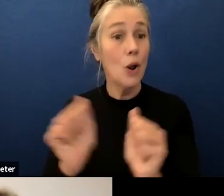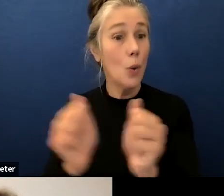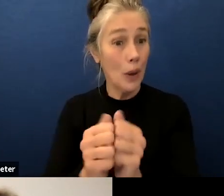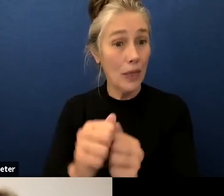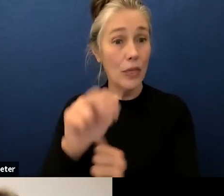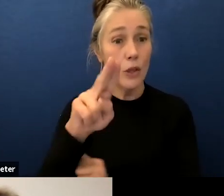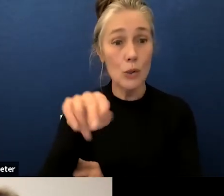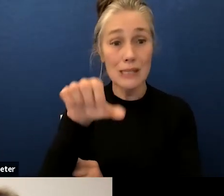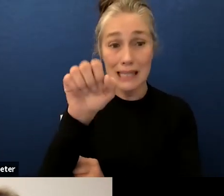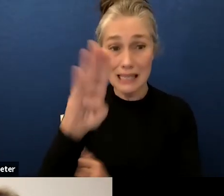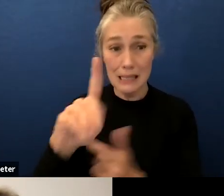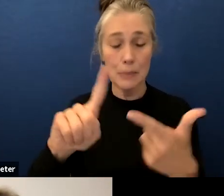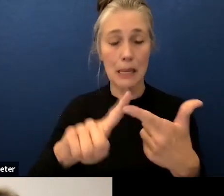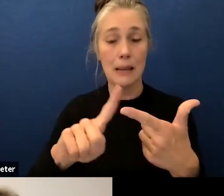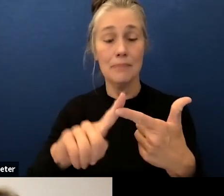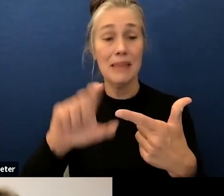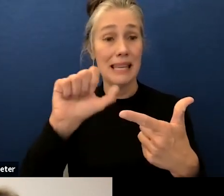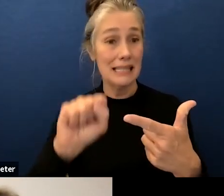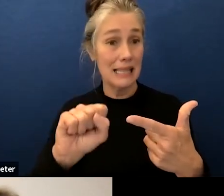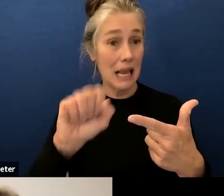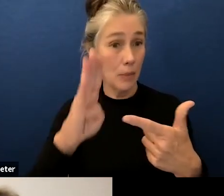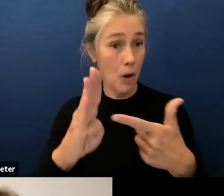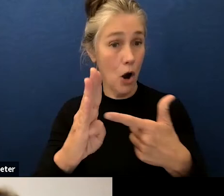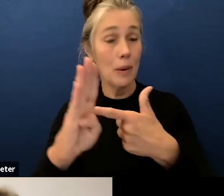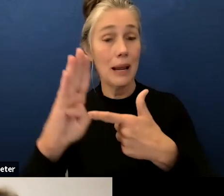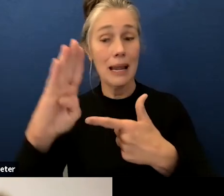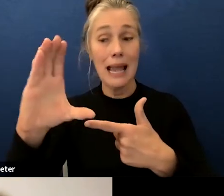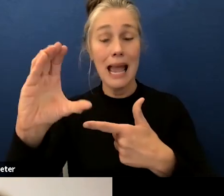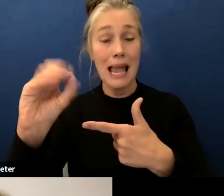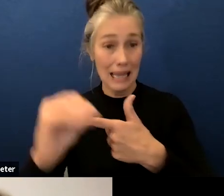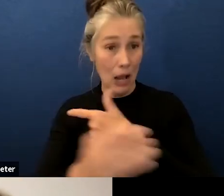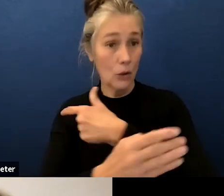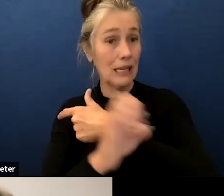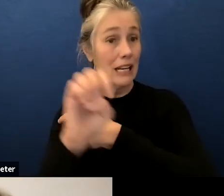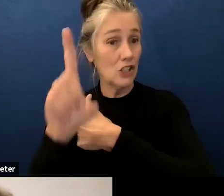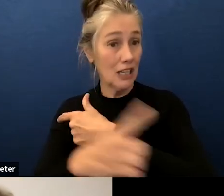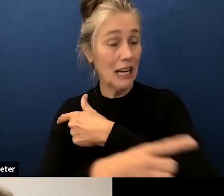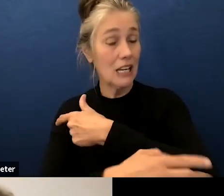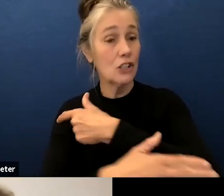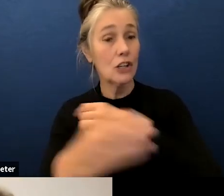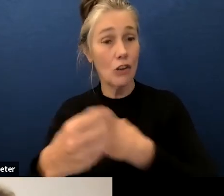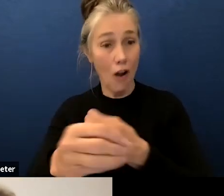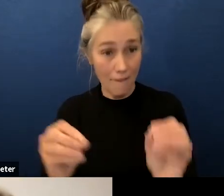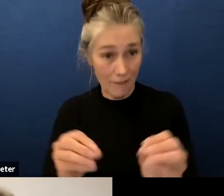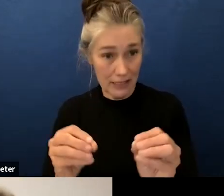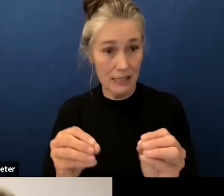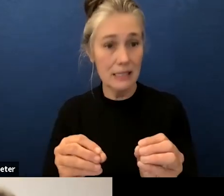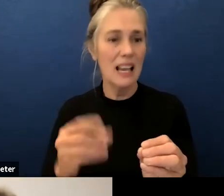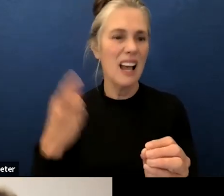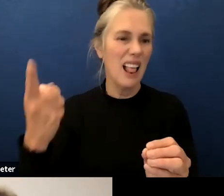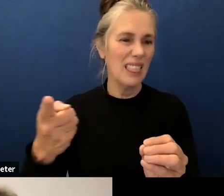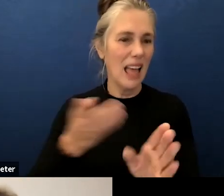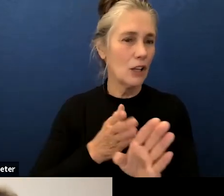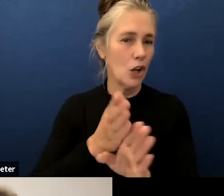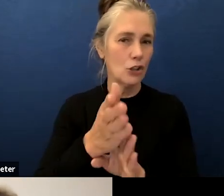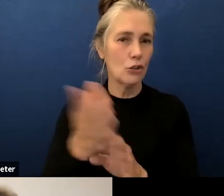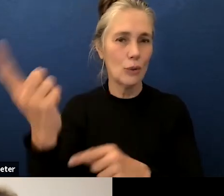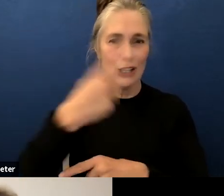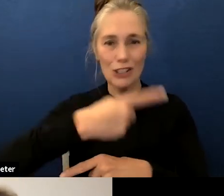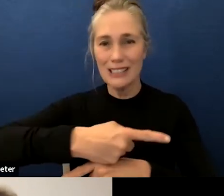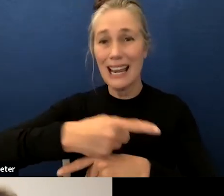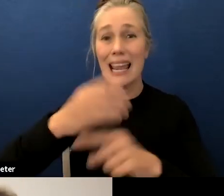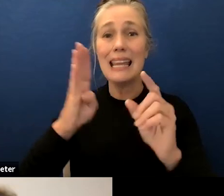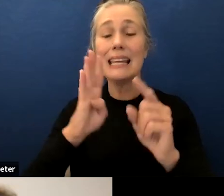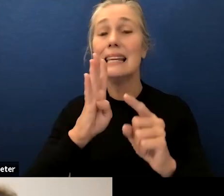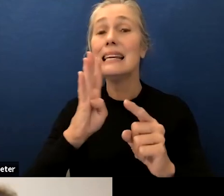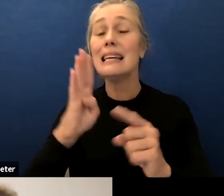partnerships with santa barbara county education office partners in education so career day speakers um you've